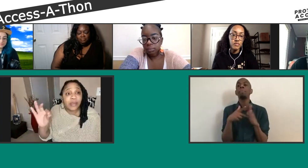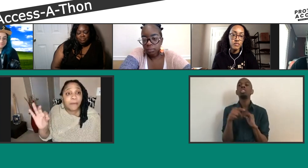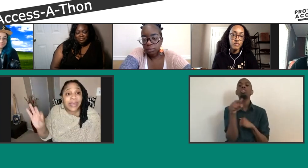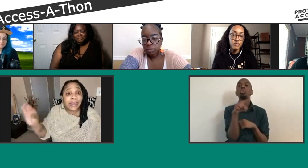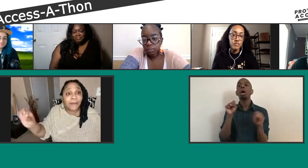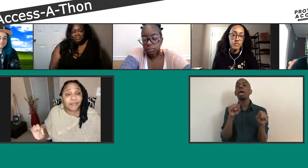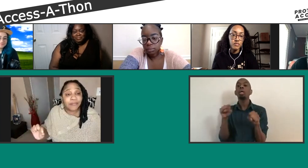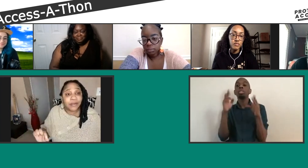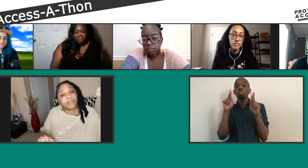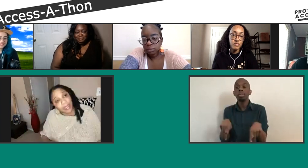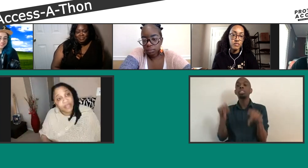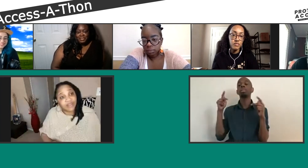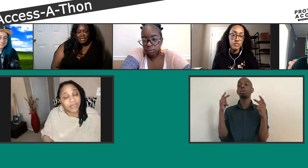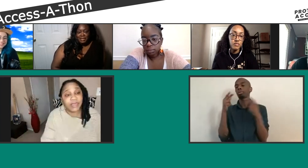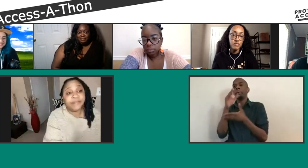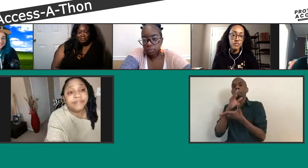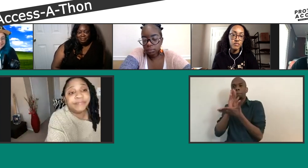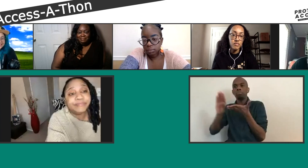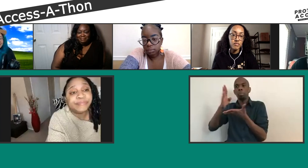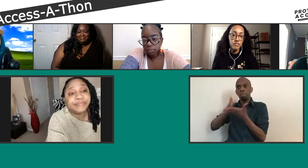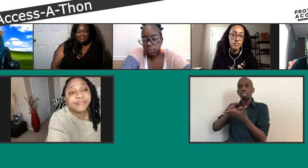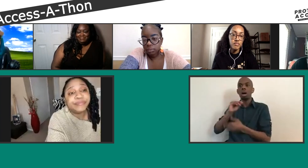Point blank. Period. I'm done speaking.